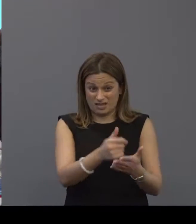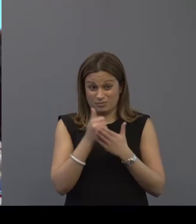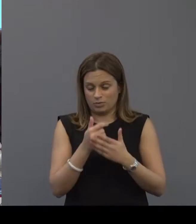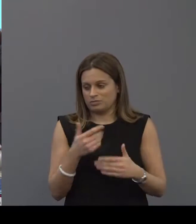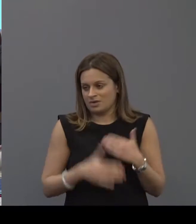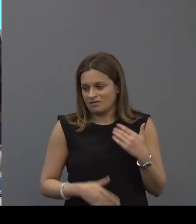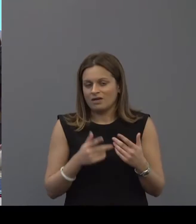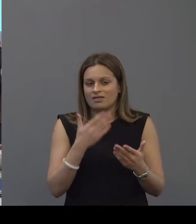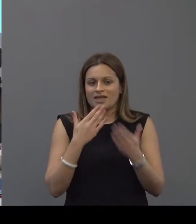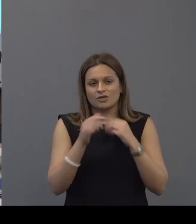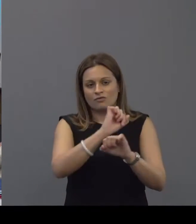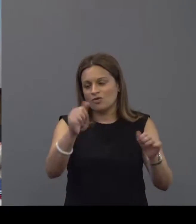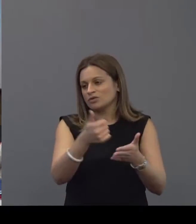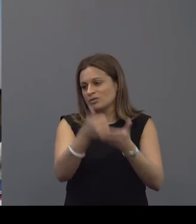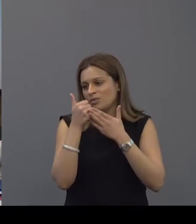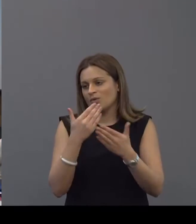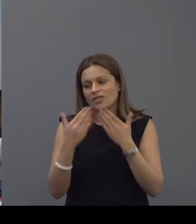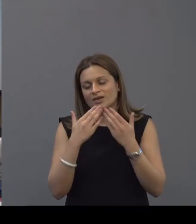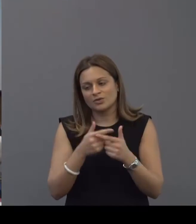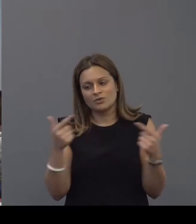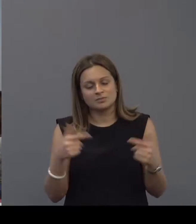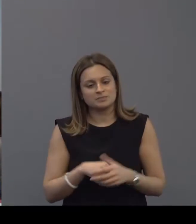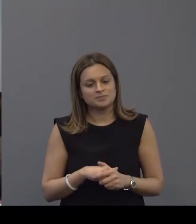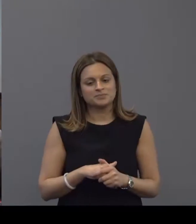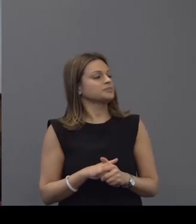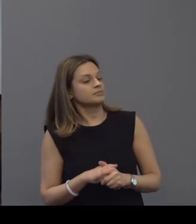support of um sonia and sharon so thank you everybody